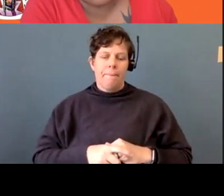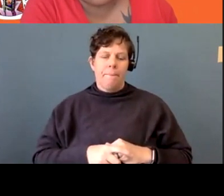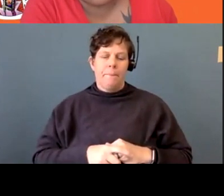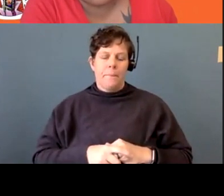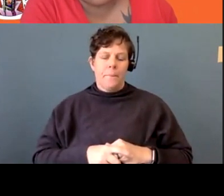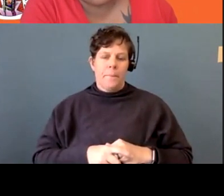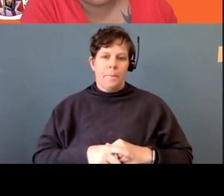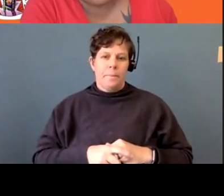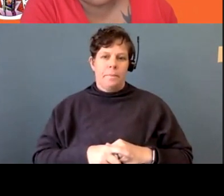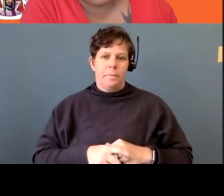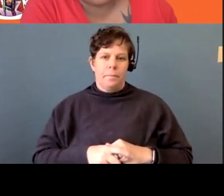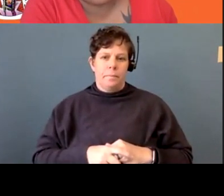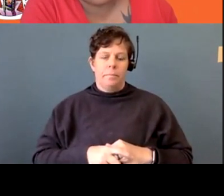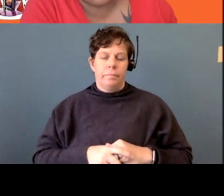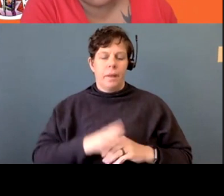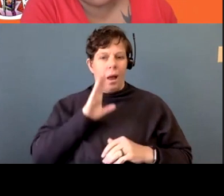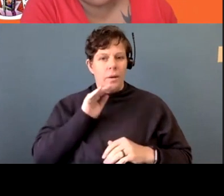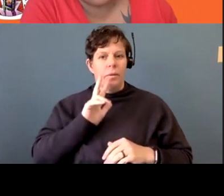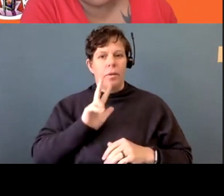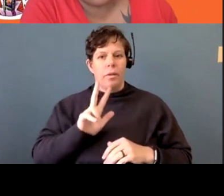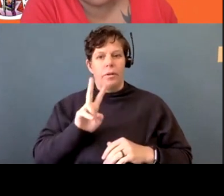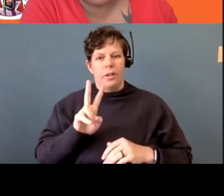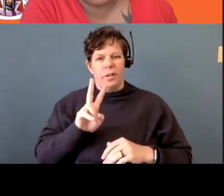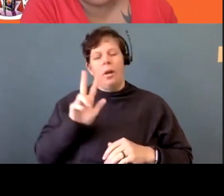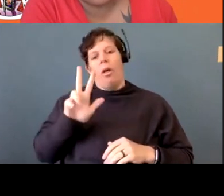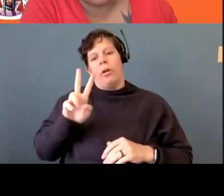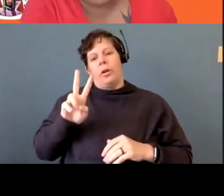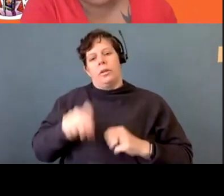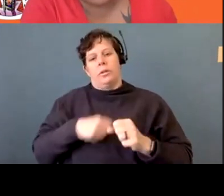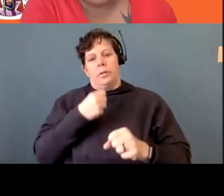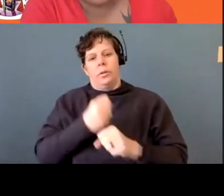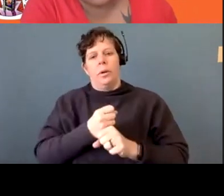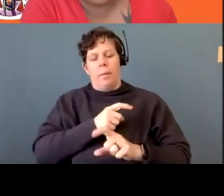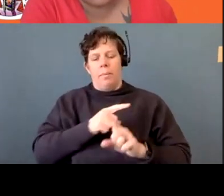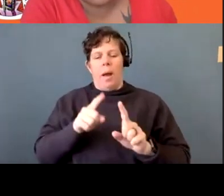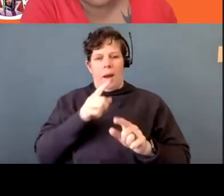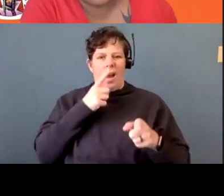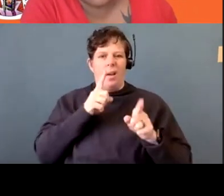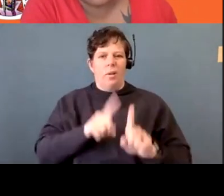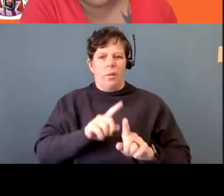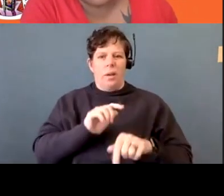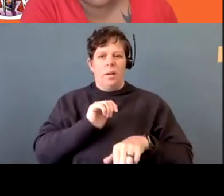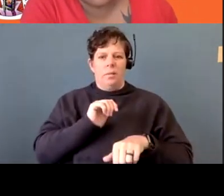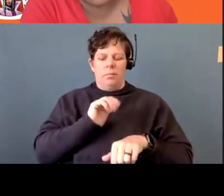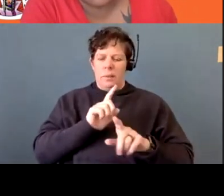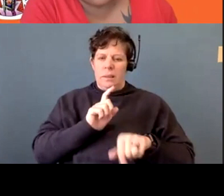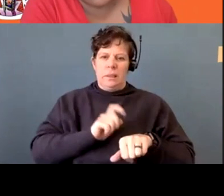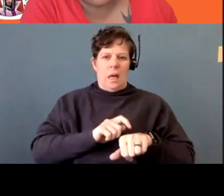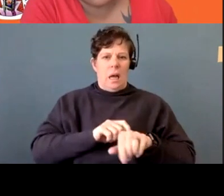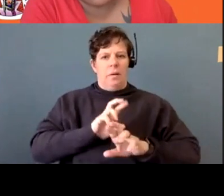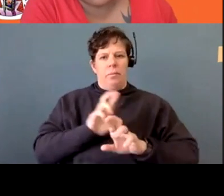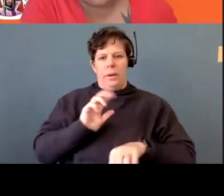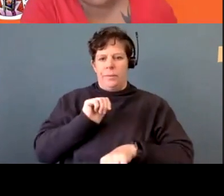it's, yeah, it's been 32 years. So I feel that it's time for us to put a marker in the graveyard for her because that